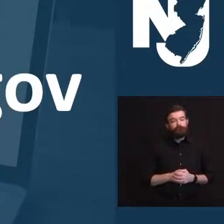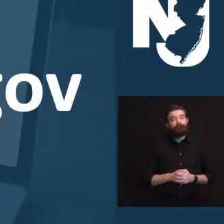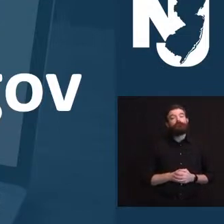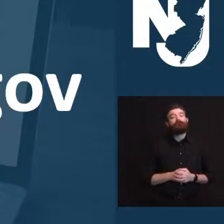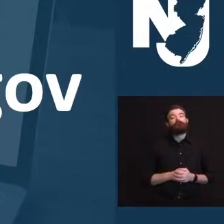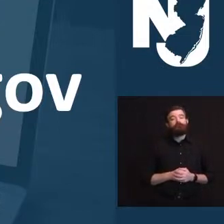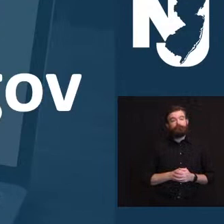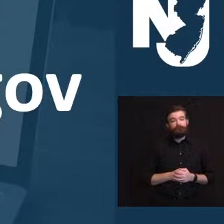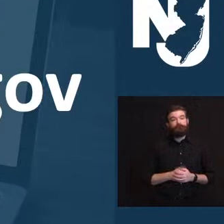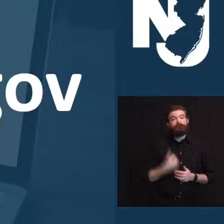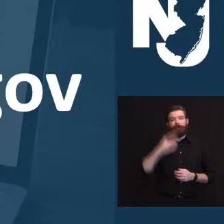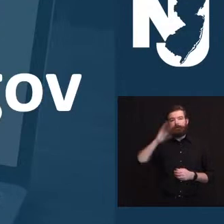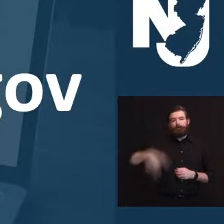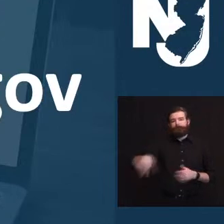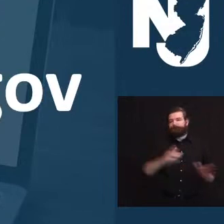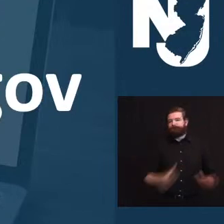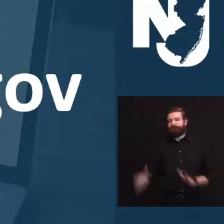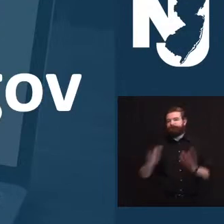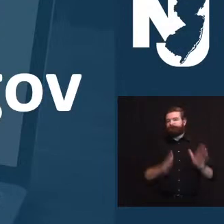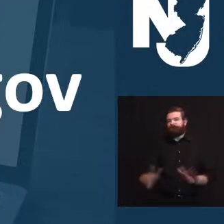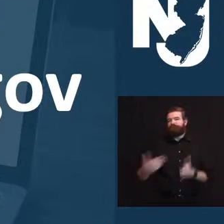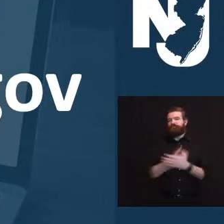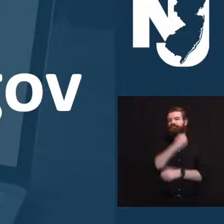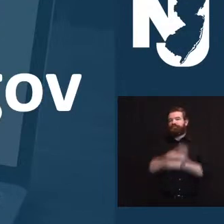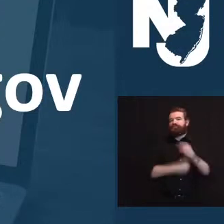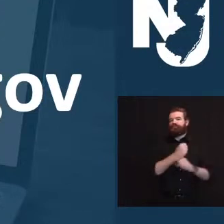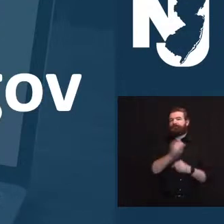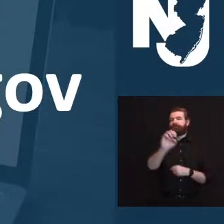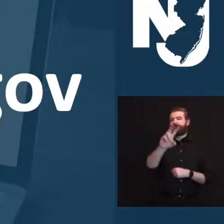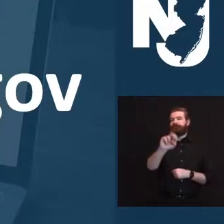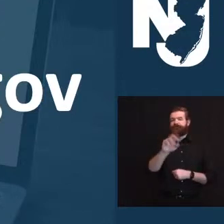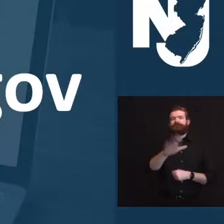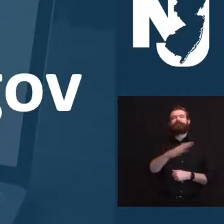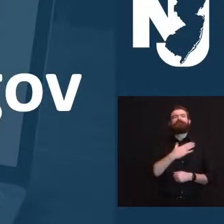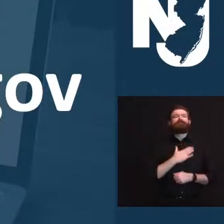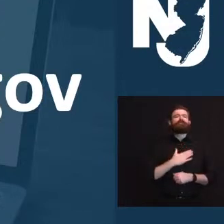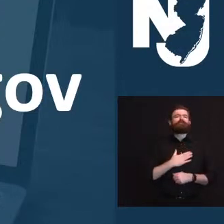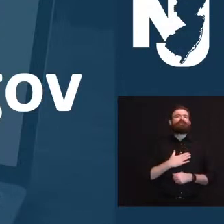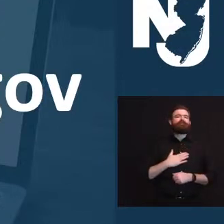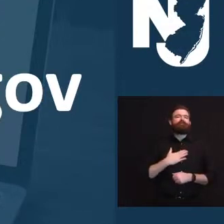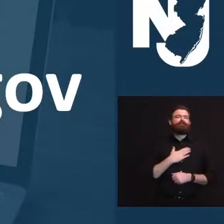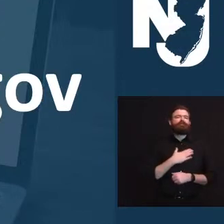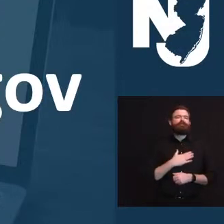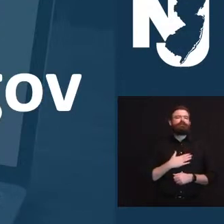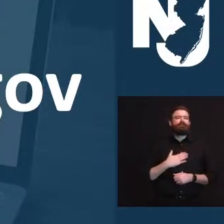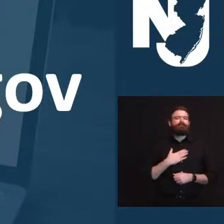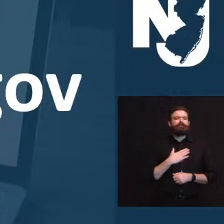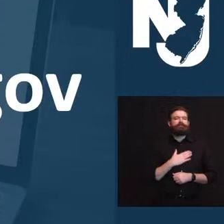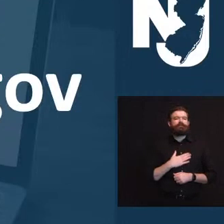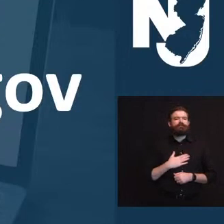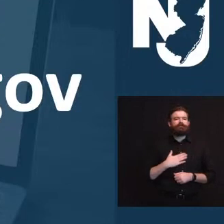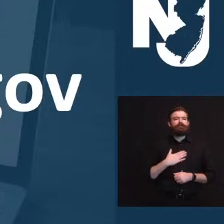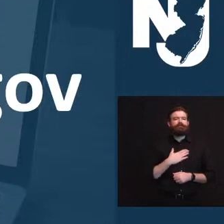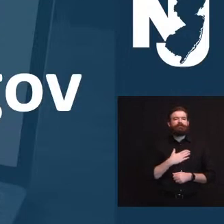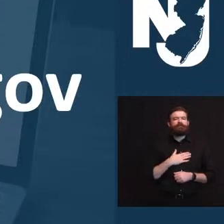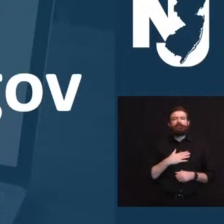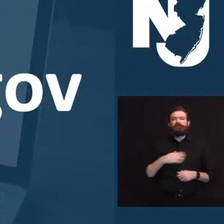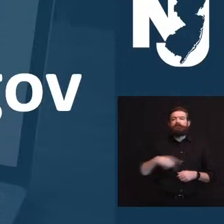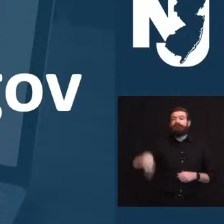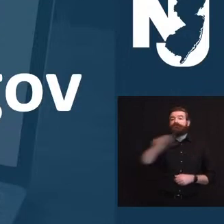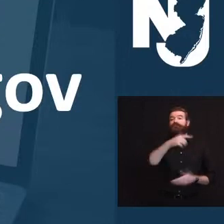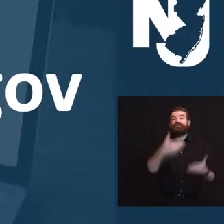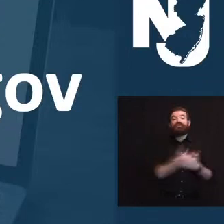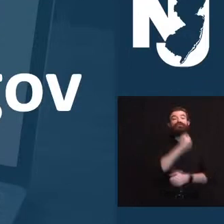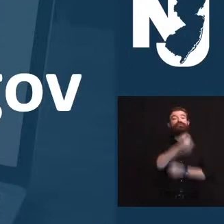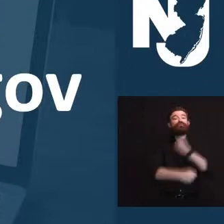Year's Eve, and we urge you to keep it to a small gathering of only your immediate household. This is not the year for a wild New Year's Eve